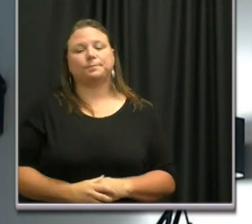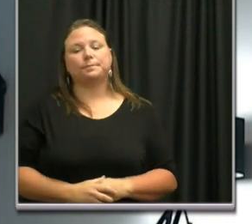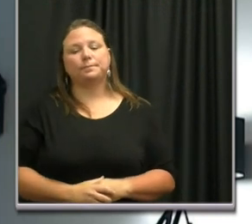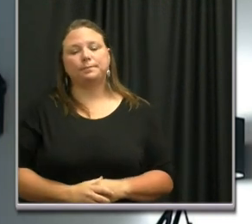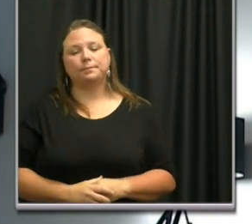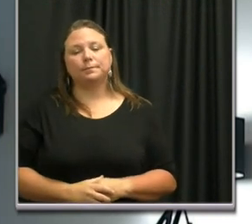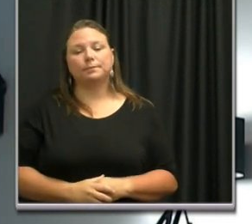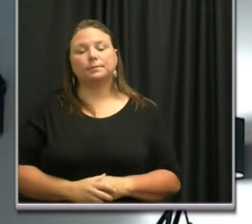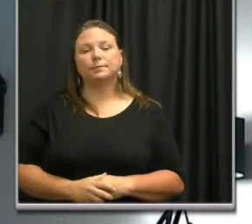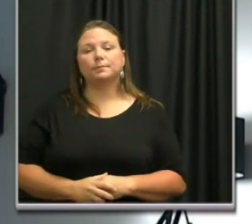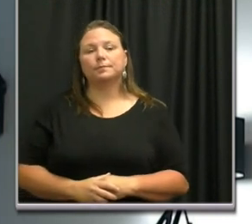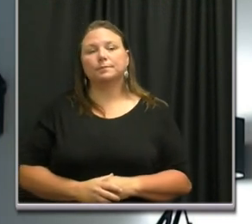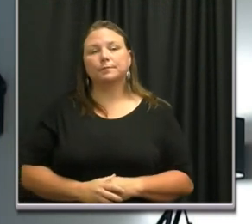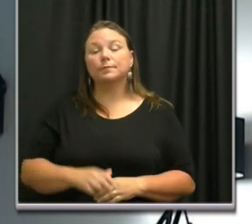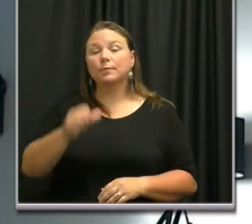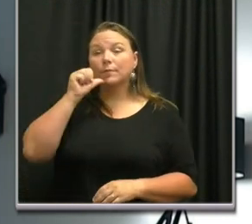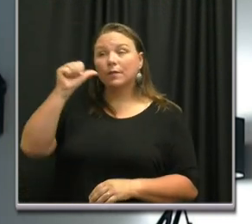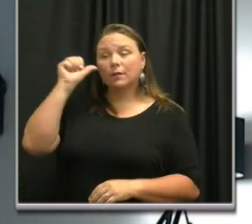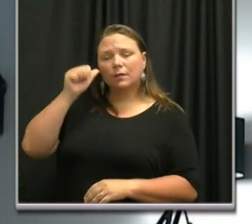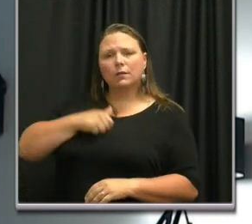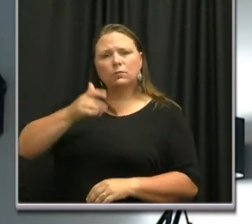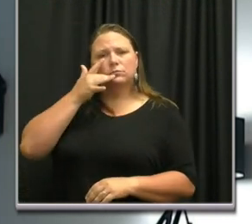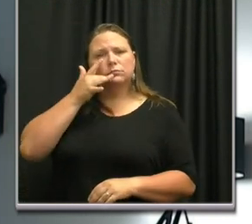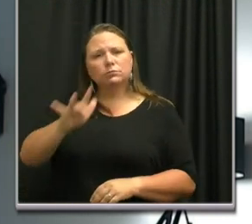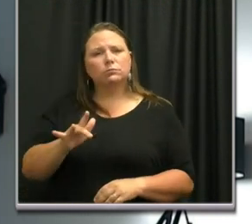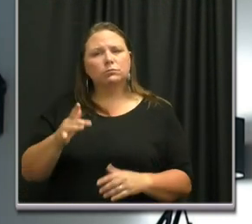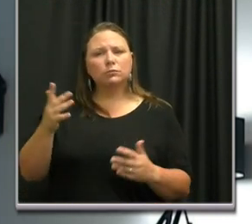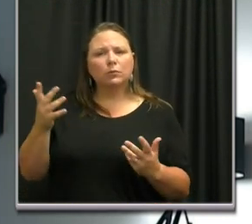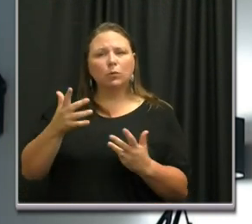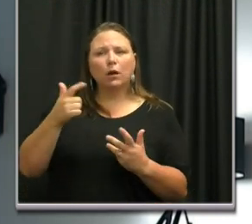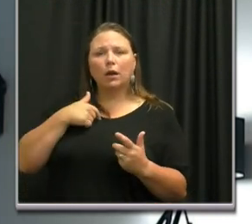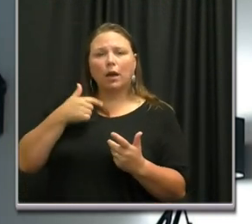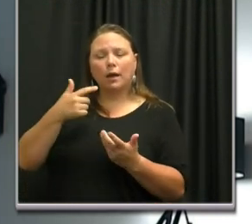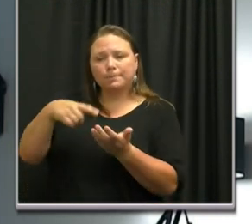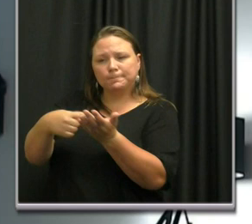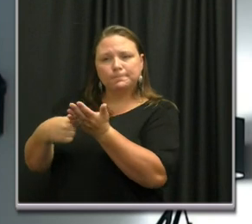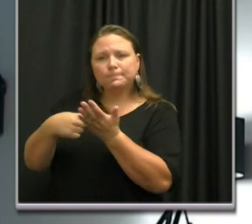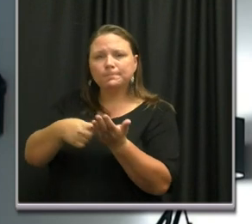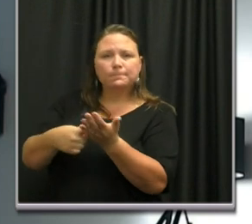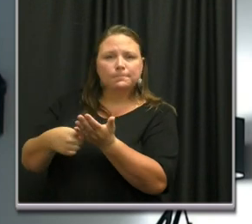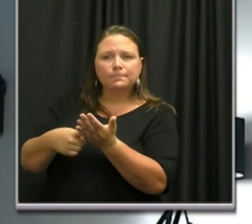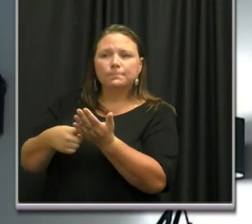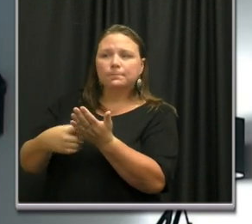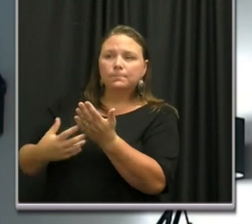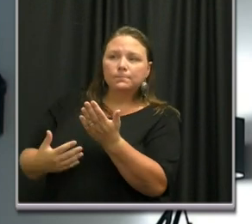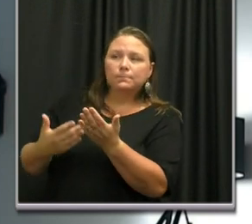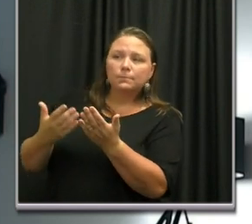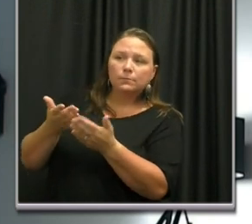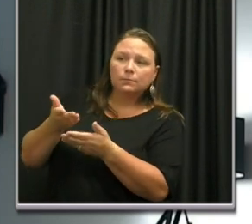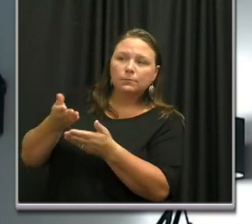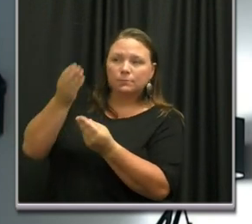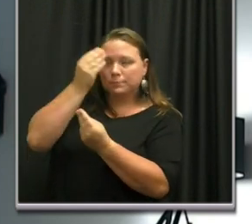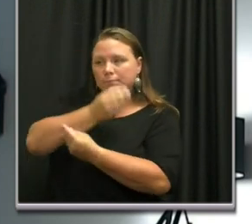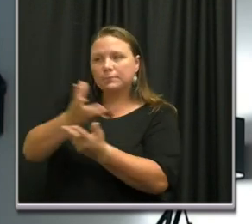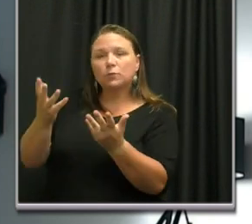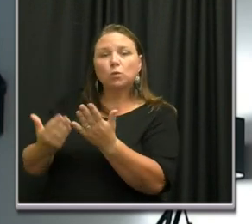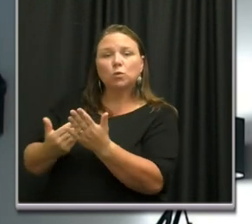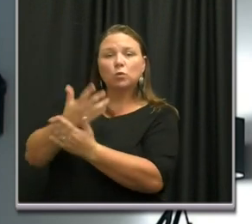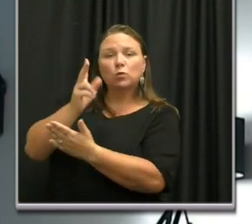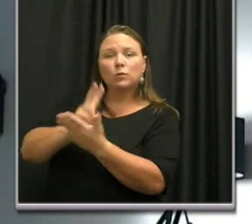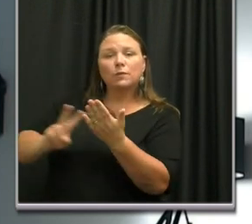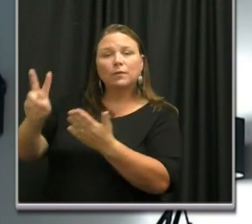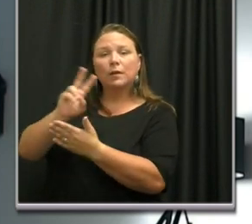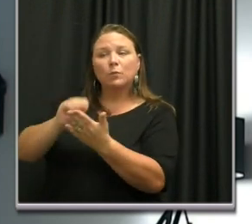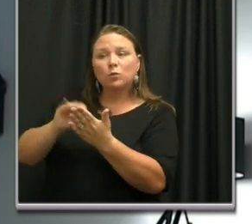Yesterday, I had the privilege of addressing new Vanderbilt medical students on their